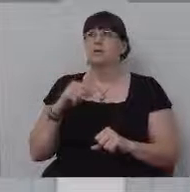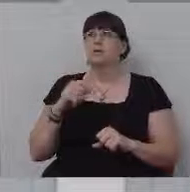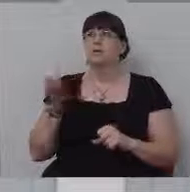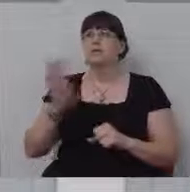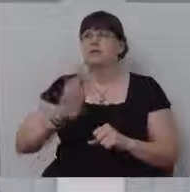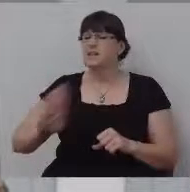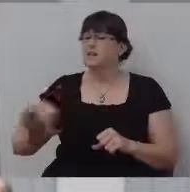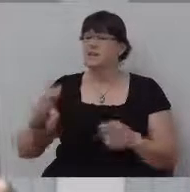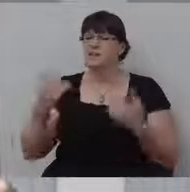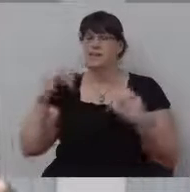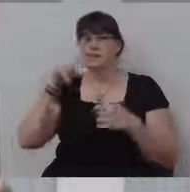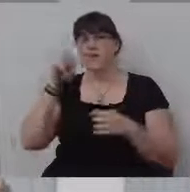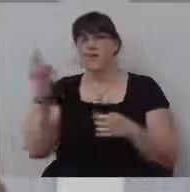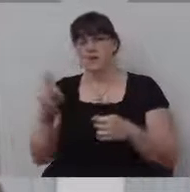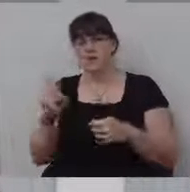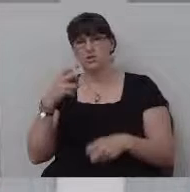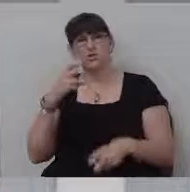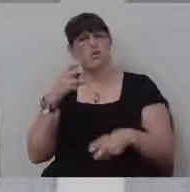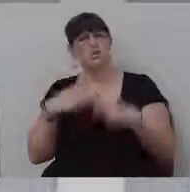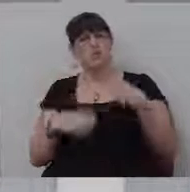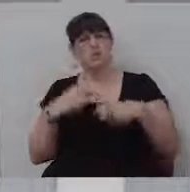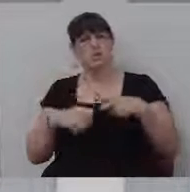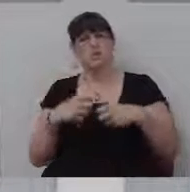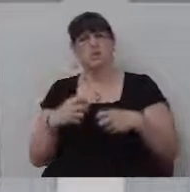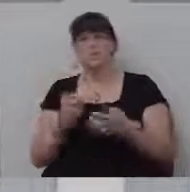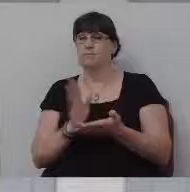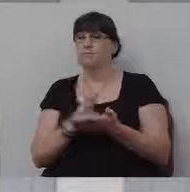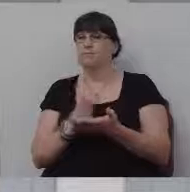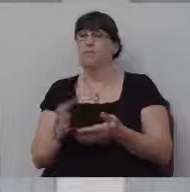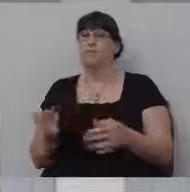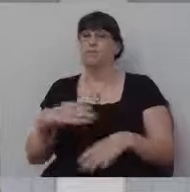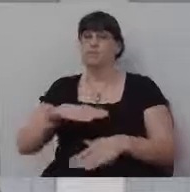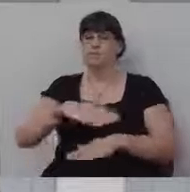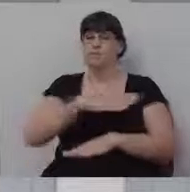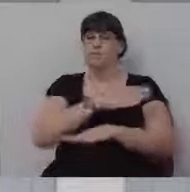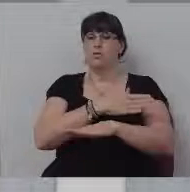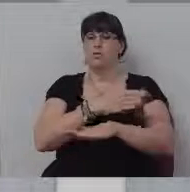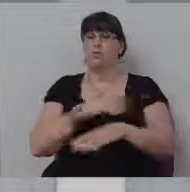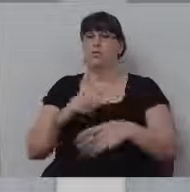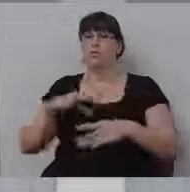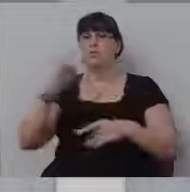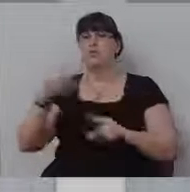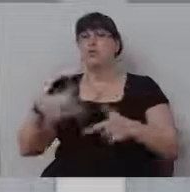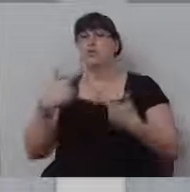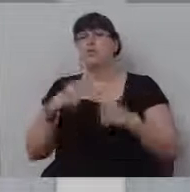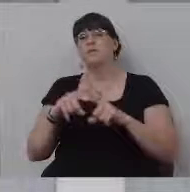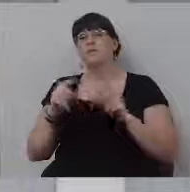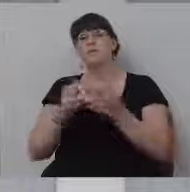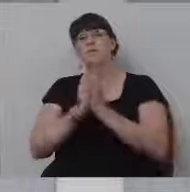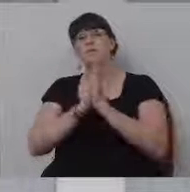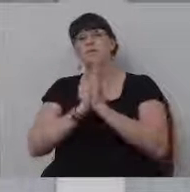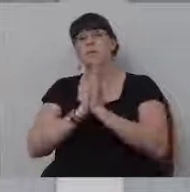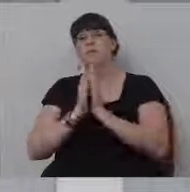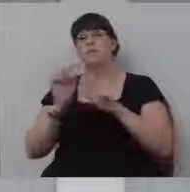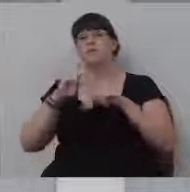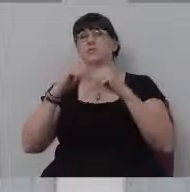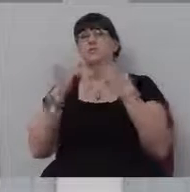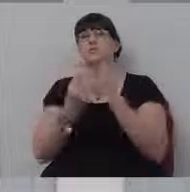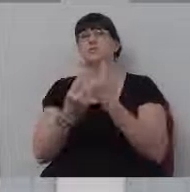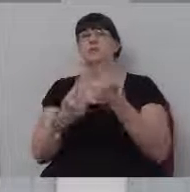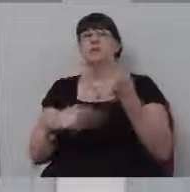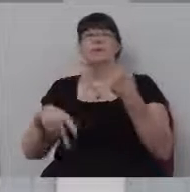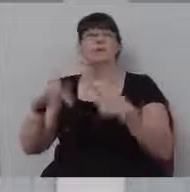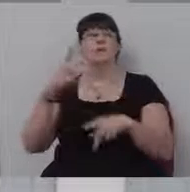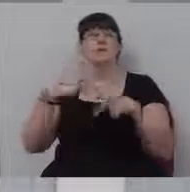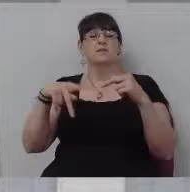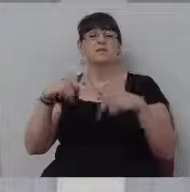have tried because trials are part of growth in the spiritual life. that's going to, but I pray heavenly father that in this group, that this is a group of people